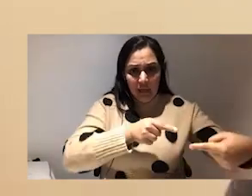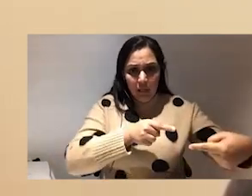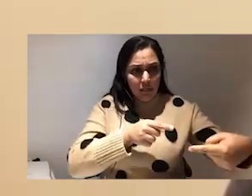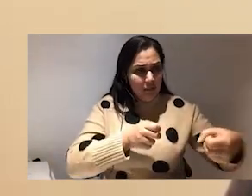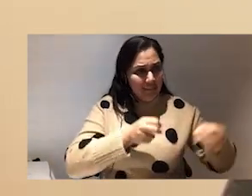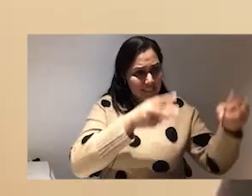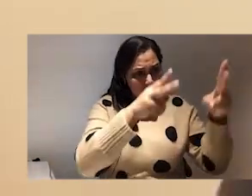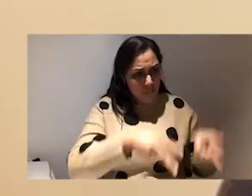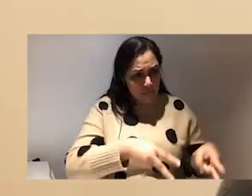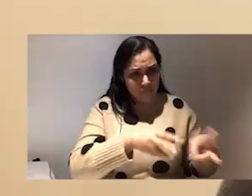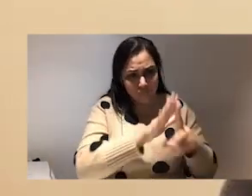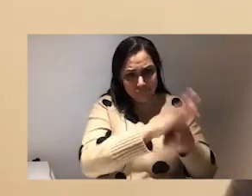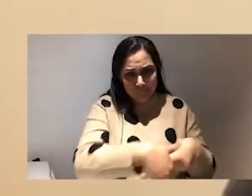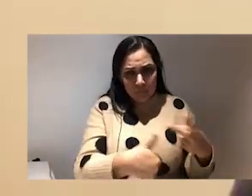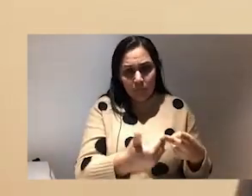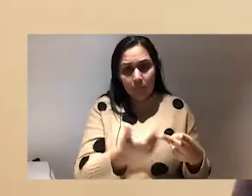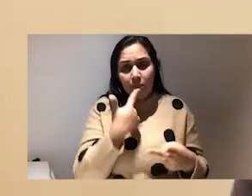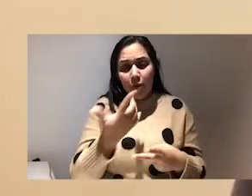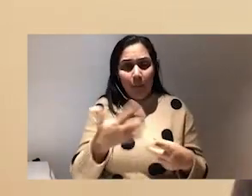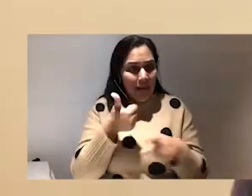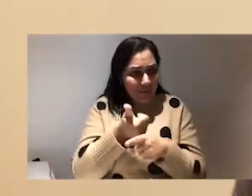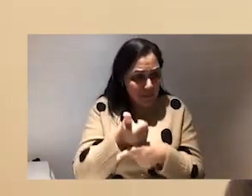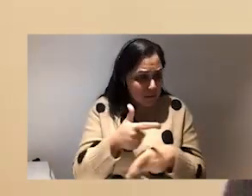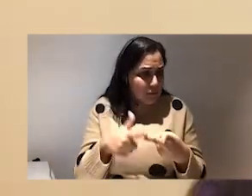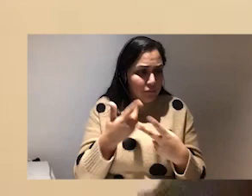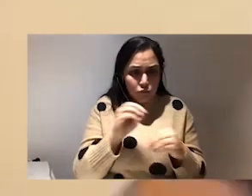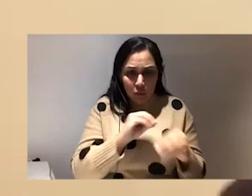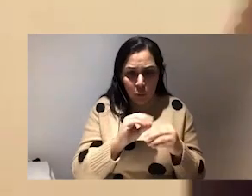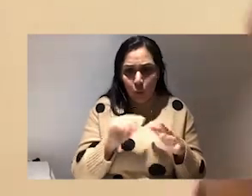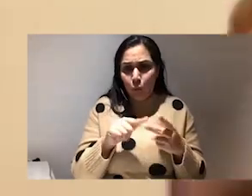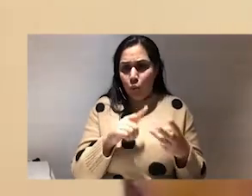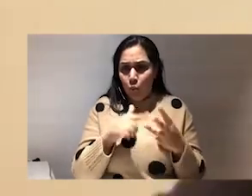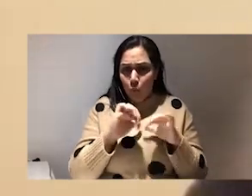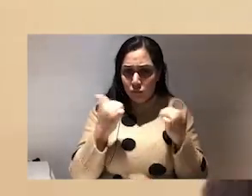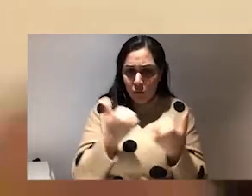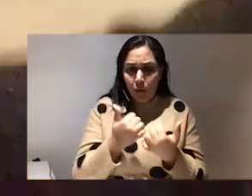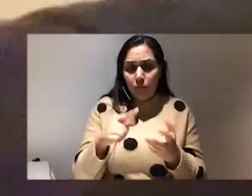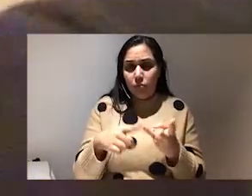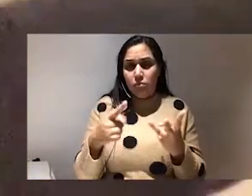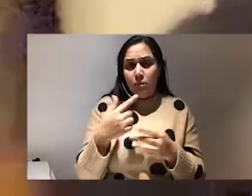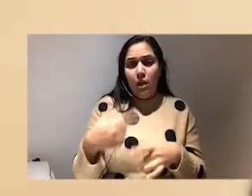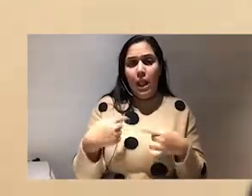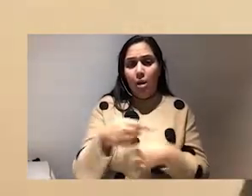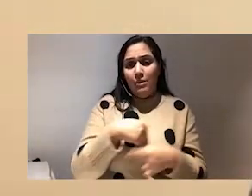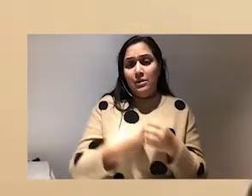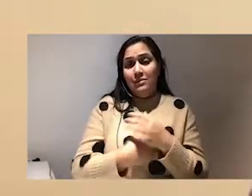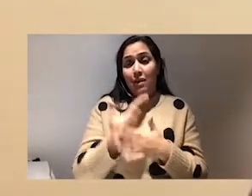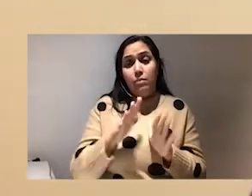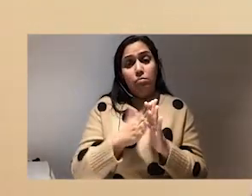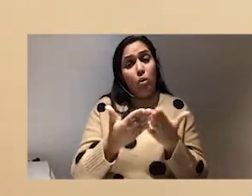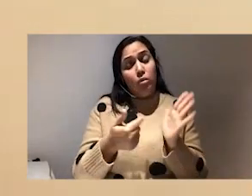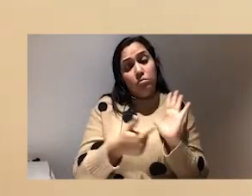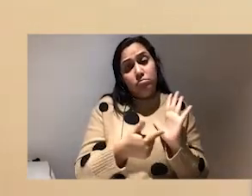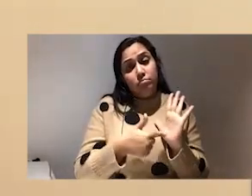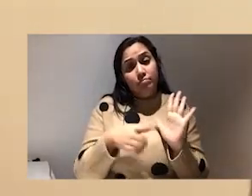stuff to training and workshops and equipping people. And that all allowed me to kind of develop this book and try and help